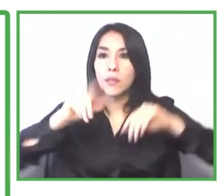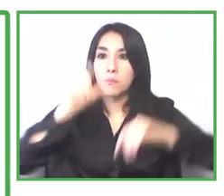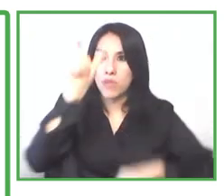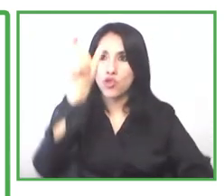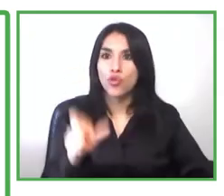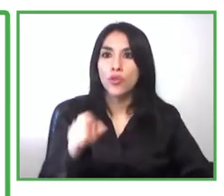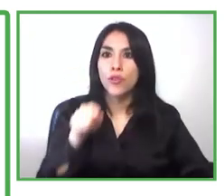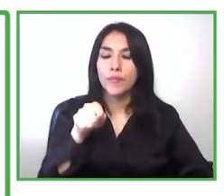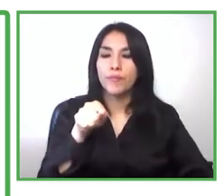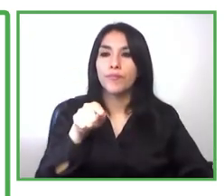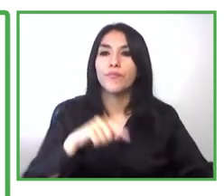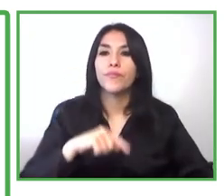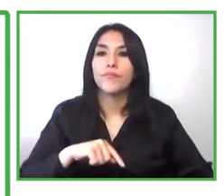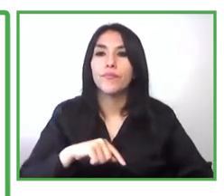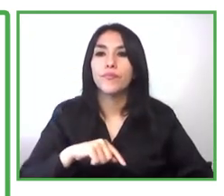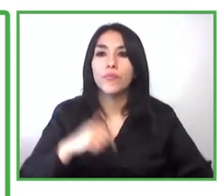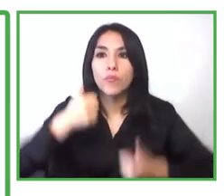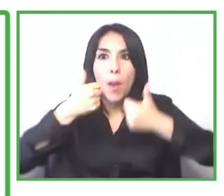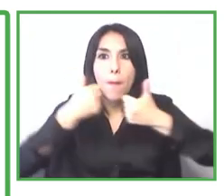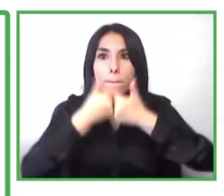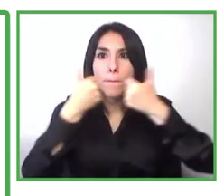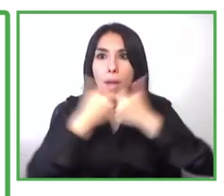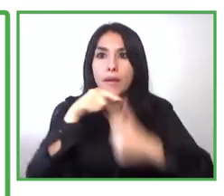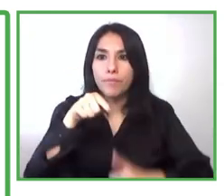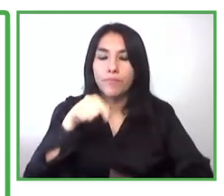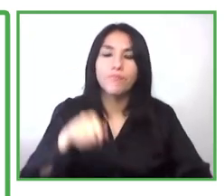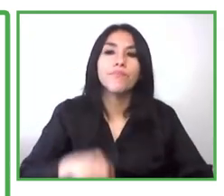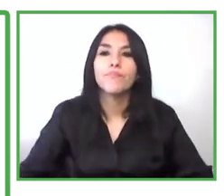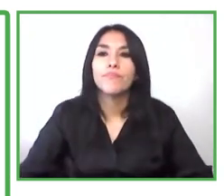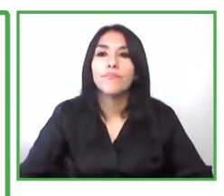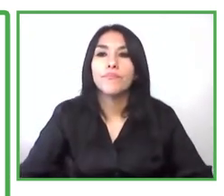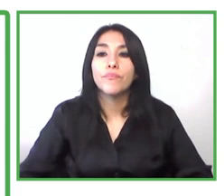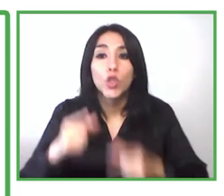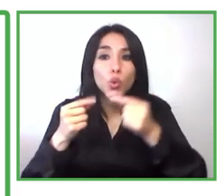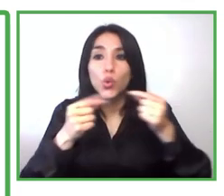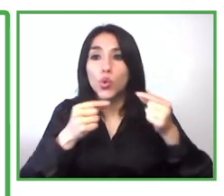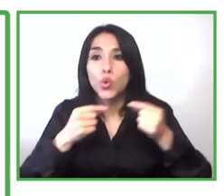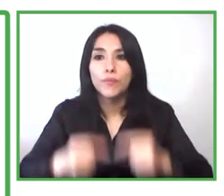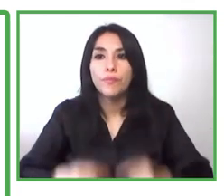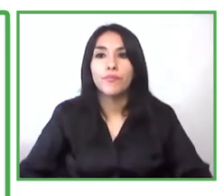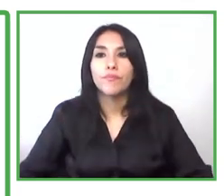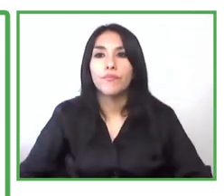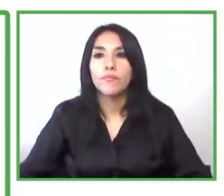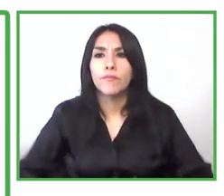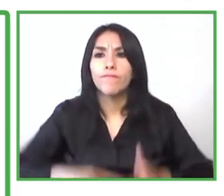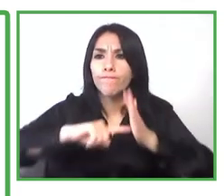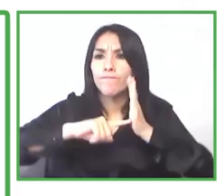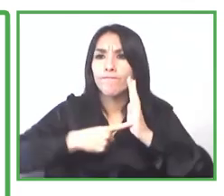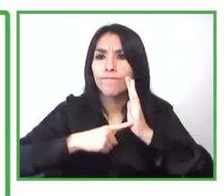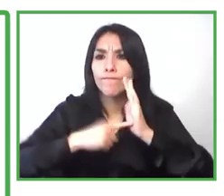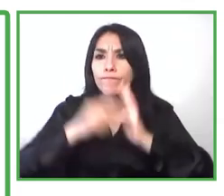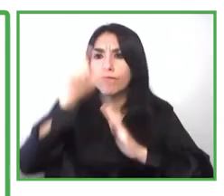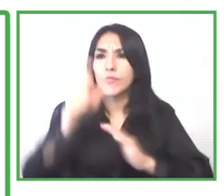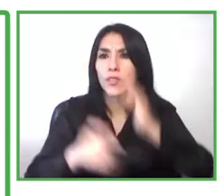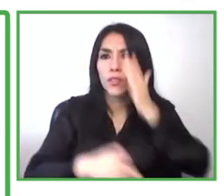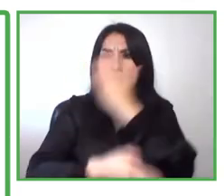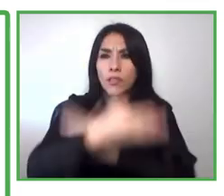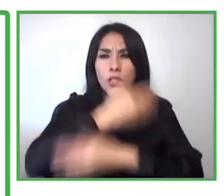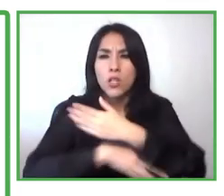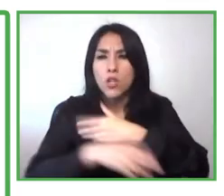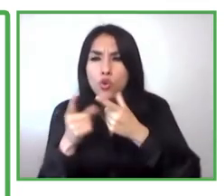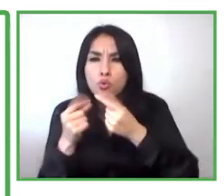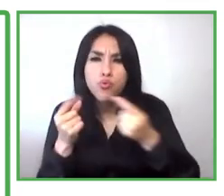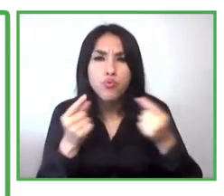people with disabilities in related with them to partnerships and to give them tools with a with a program so that